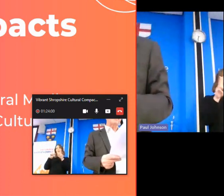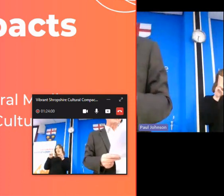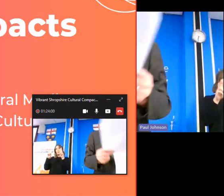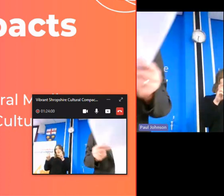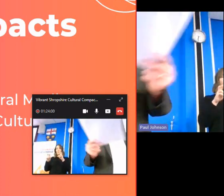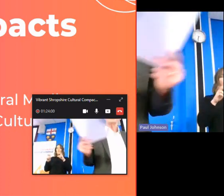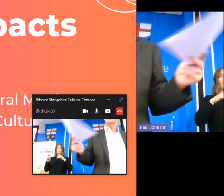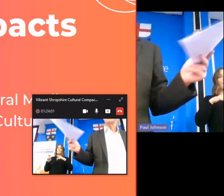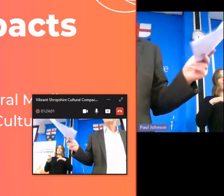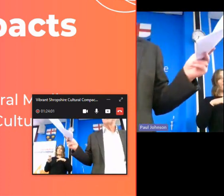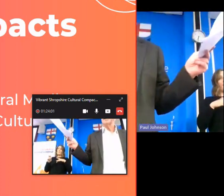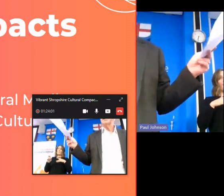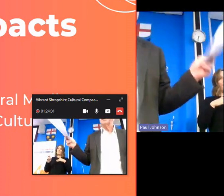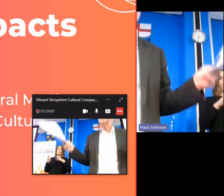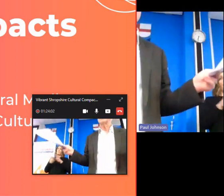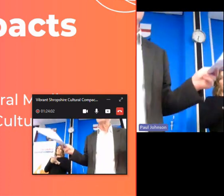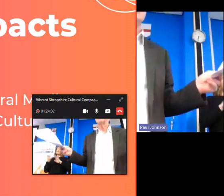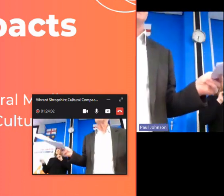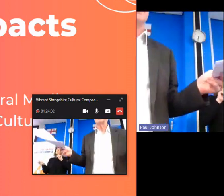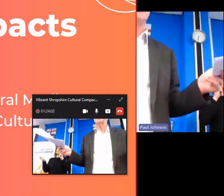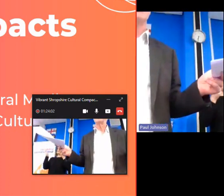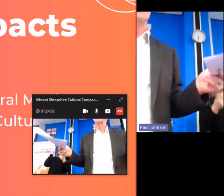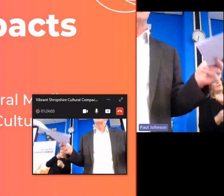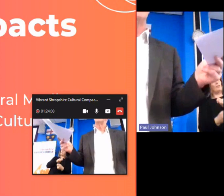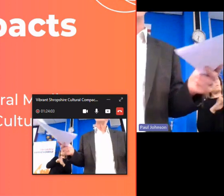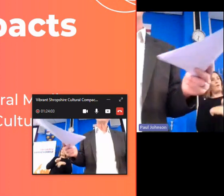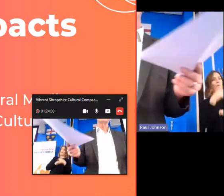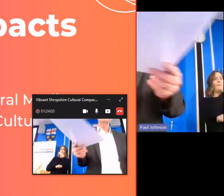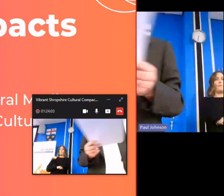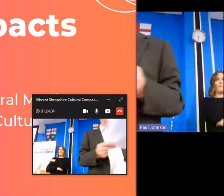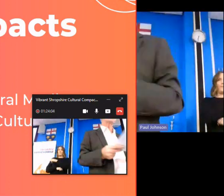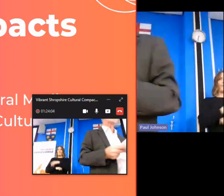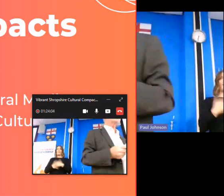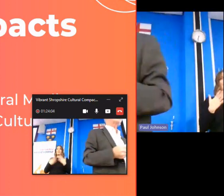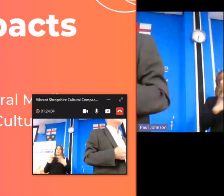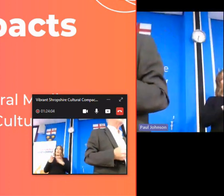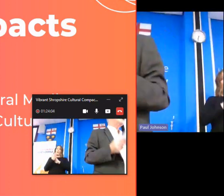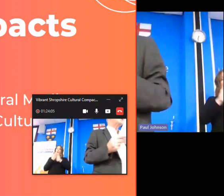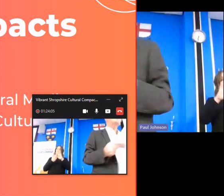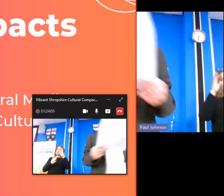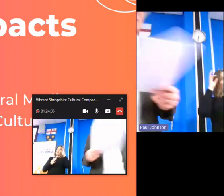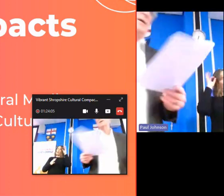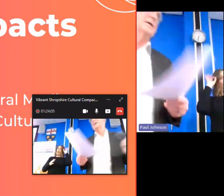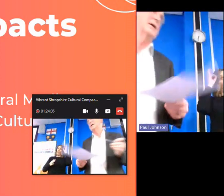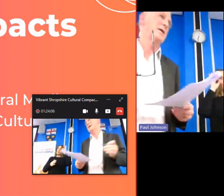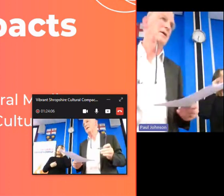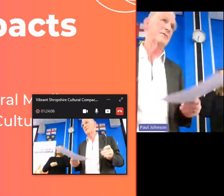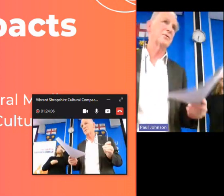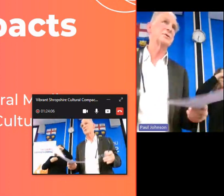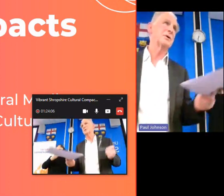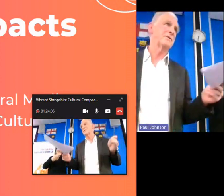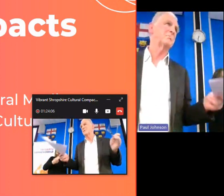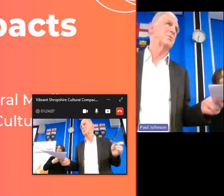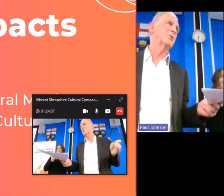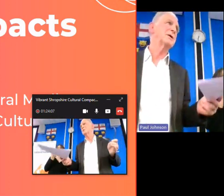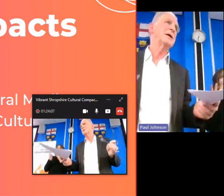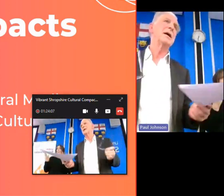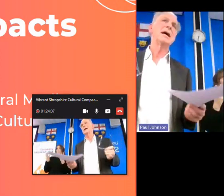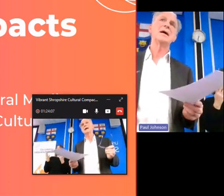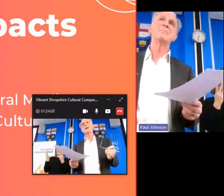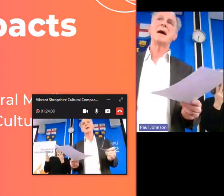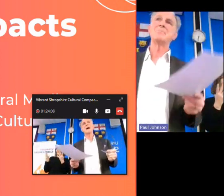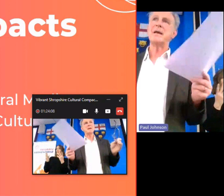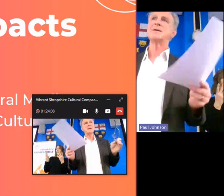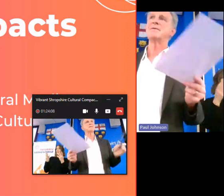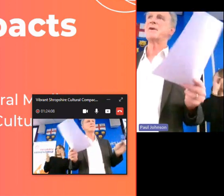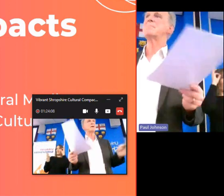uh sort of has keeps that in mind and now herefordshire council is a member uh of course of the board